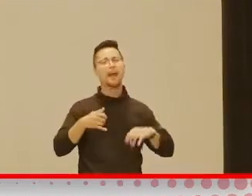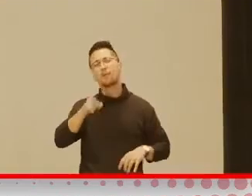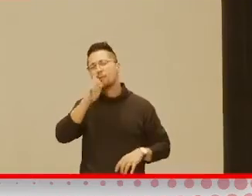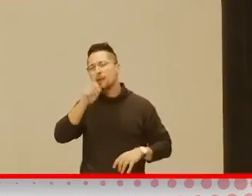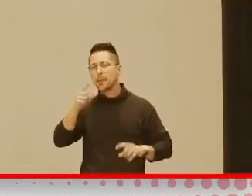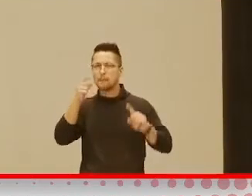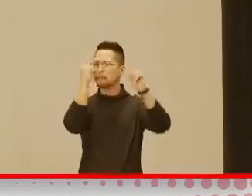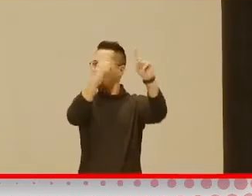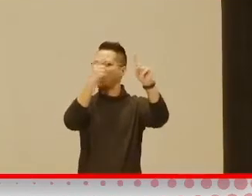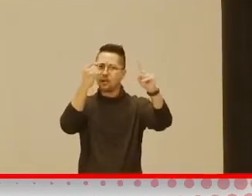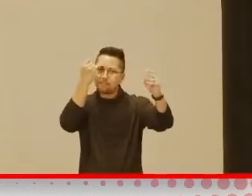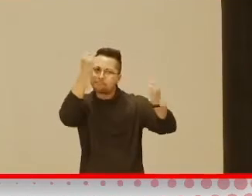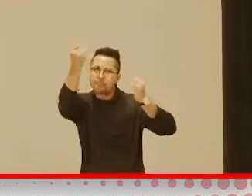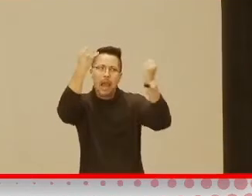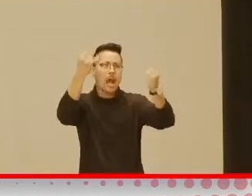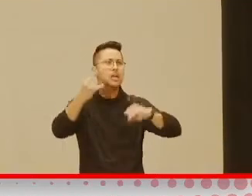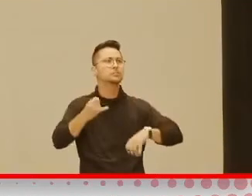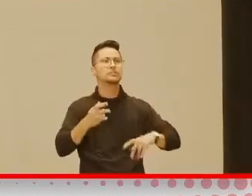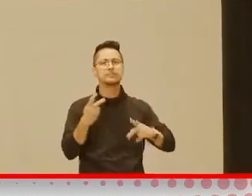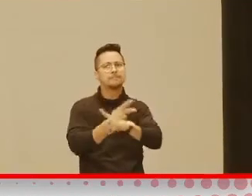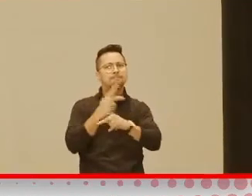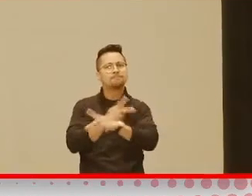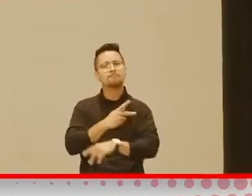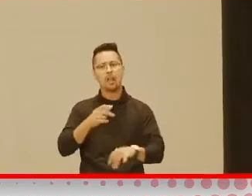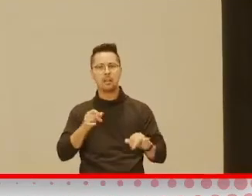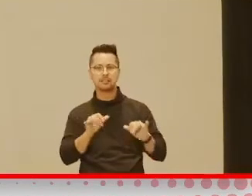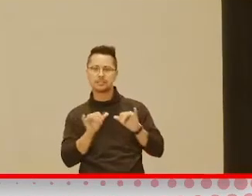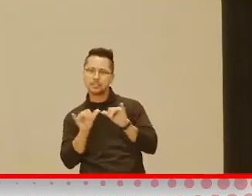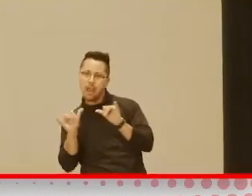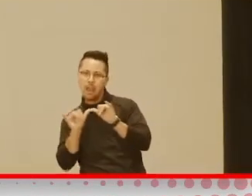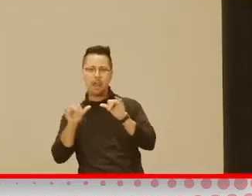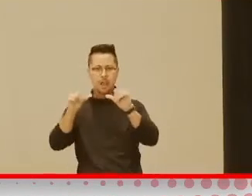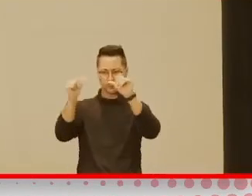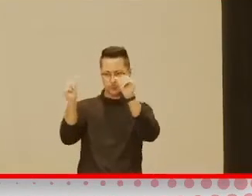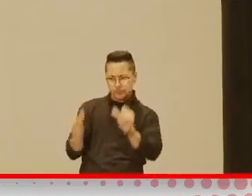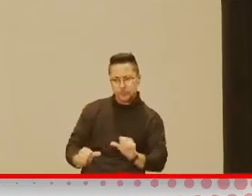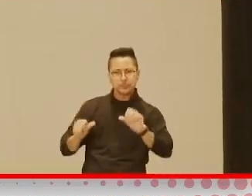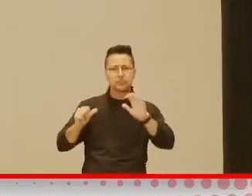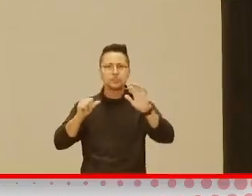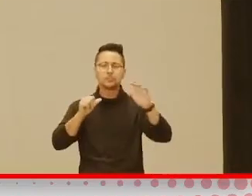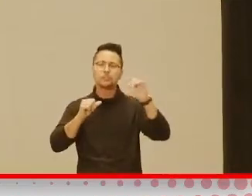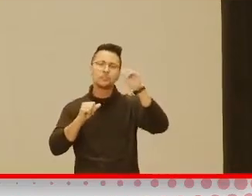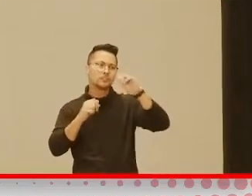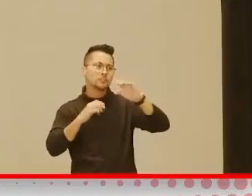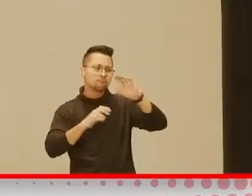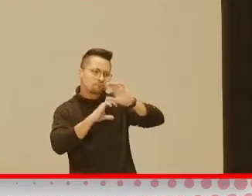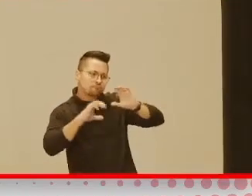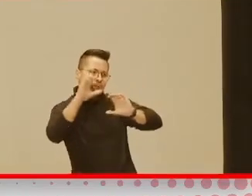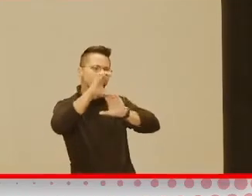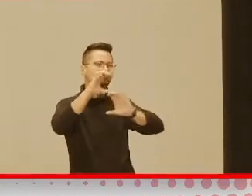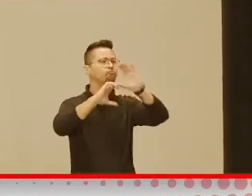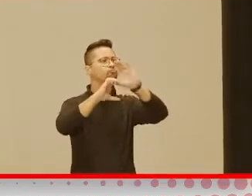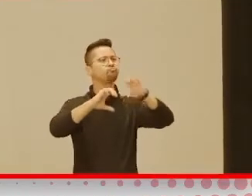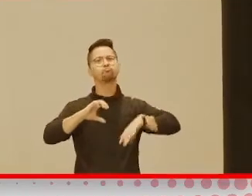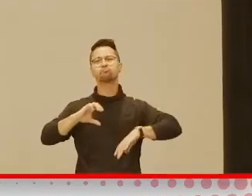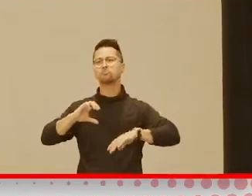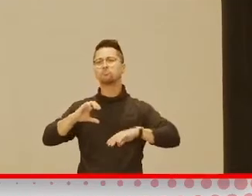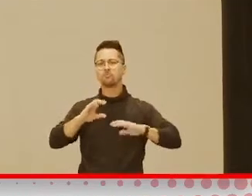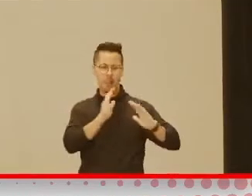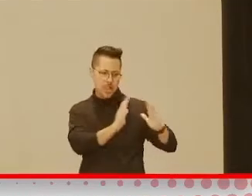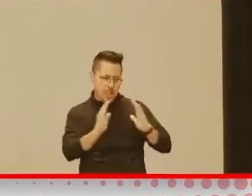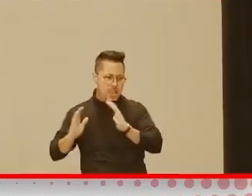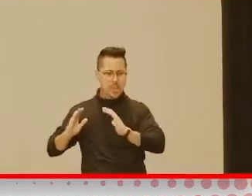They're using, you know, learning about size and shape, building up, you know, creating patterns, matching